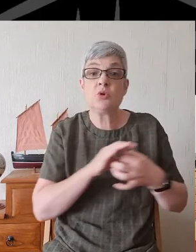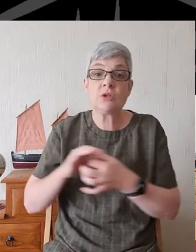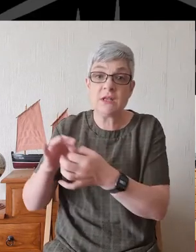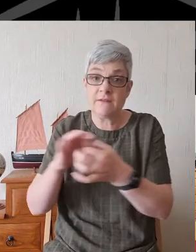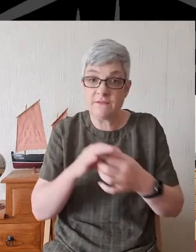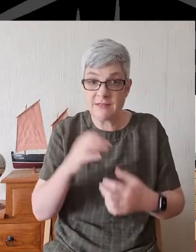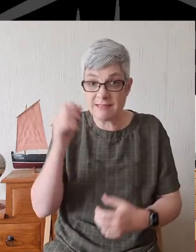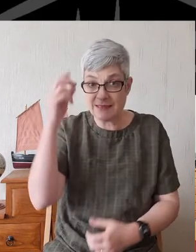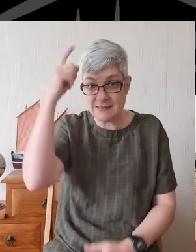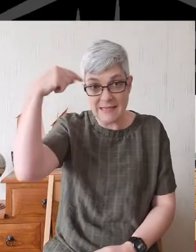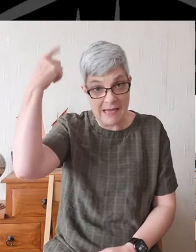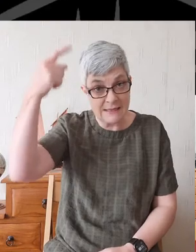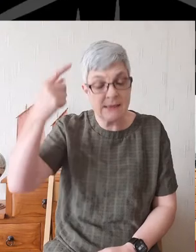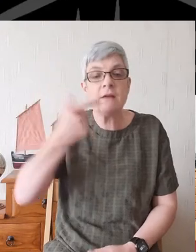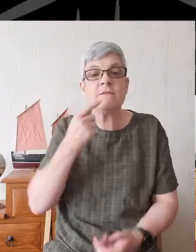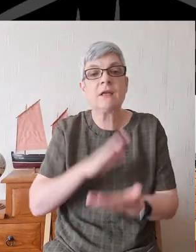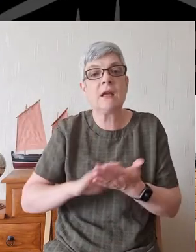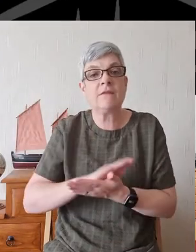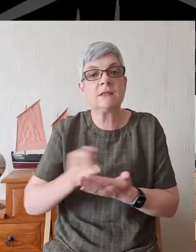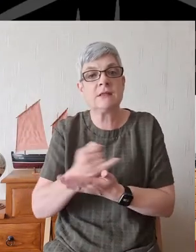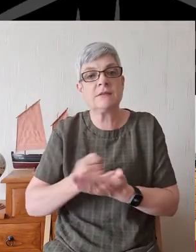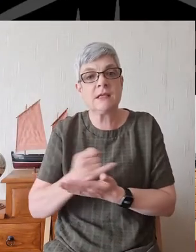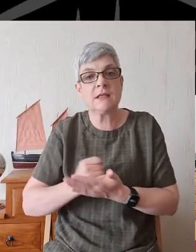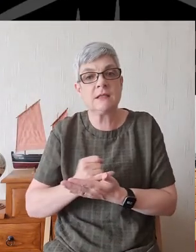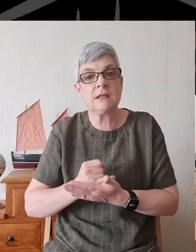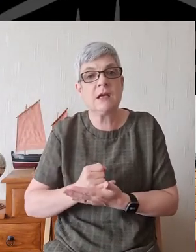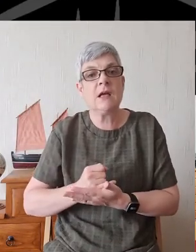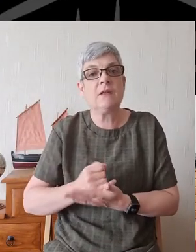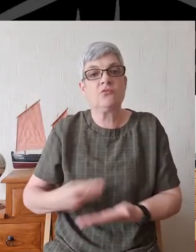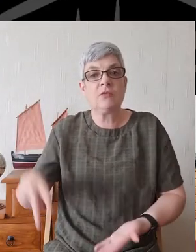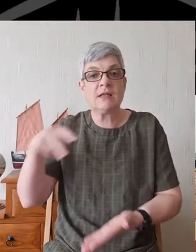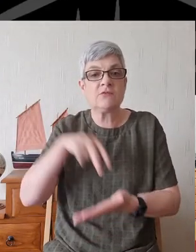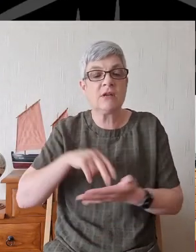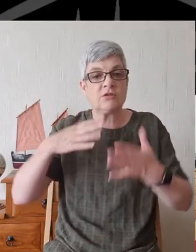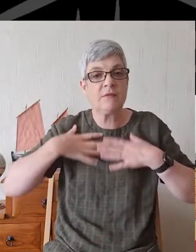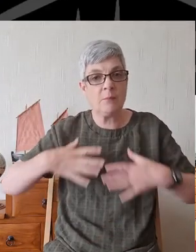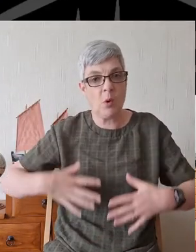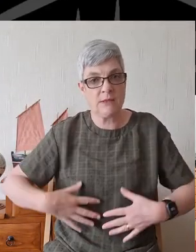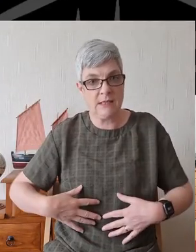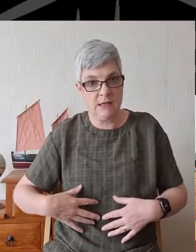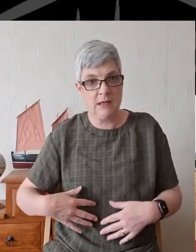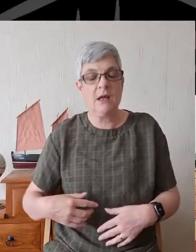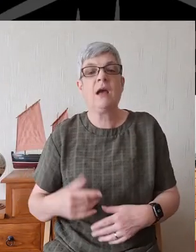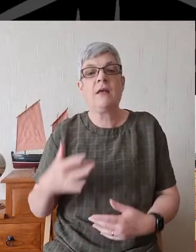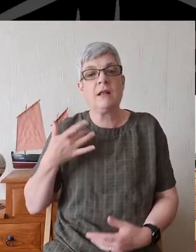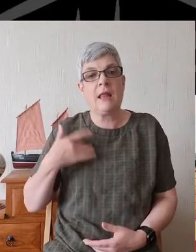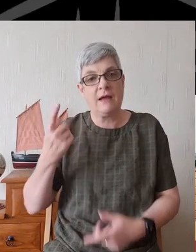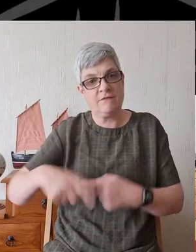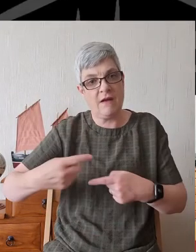forgiveness of sins The resurrection of the body And the life of everlasting Amen